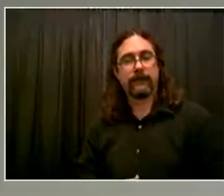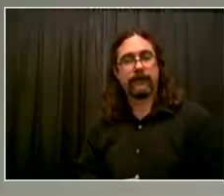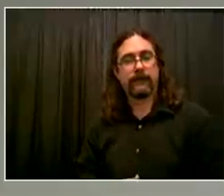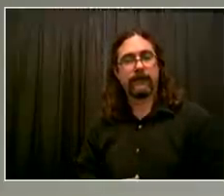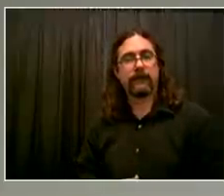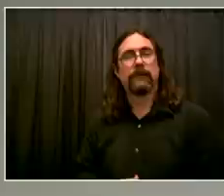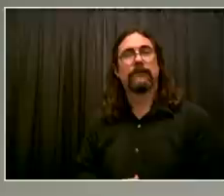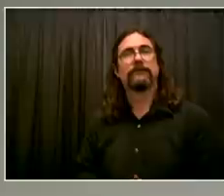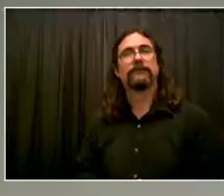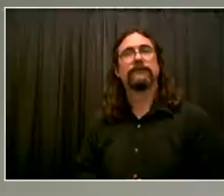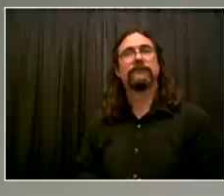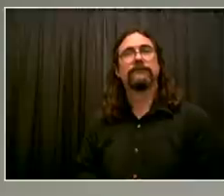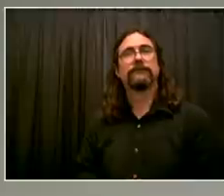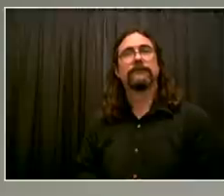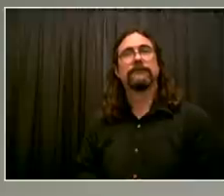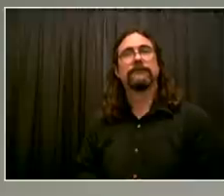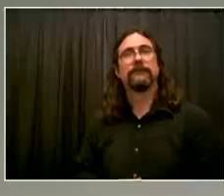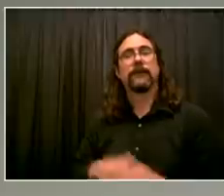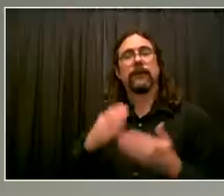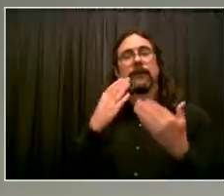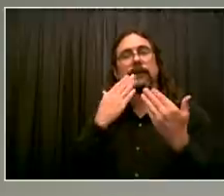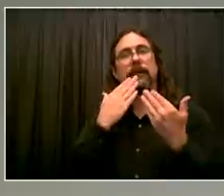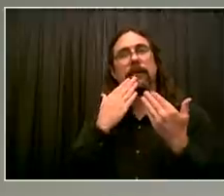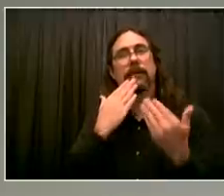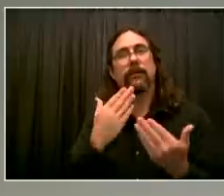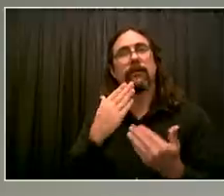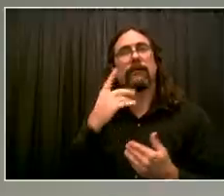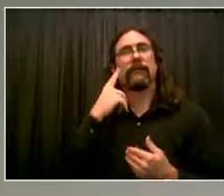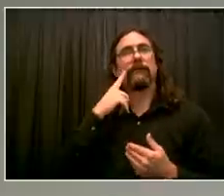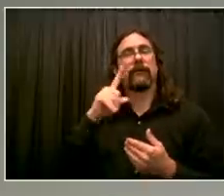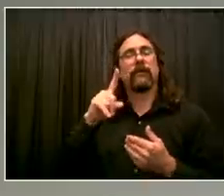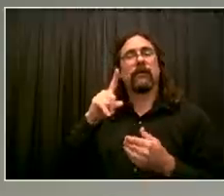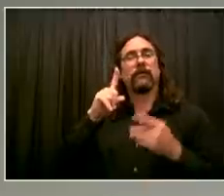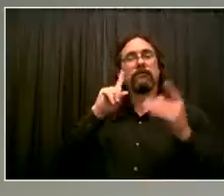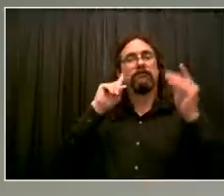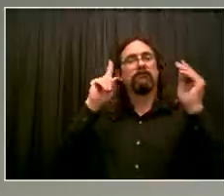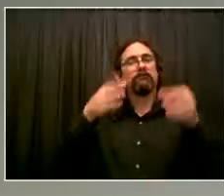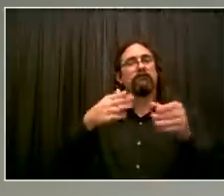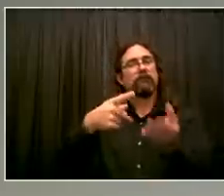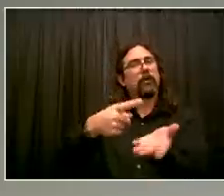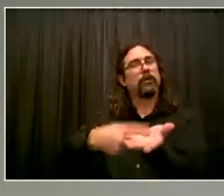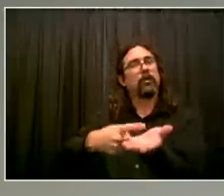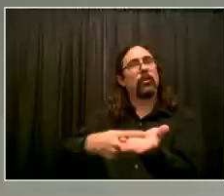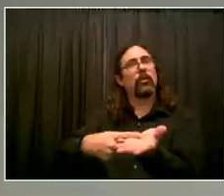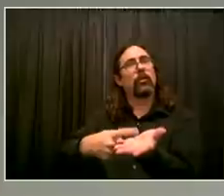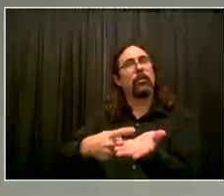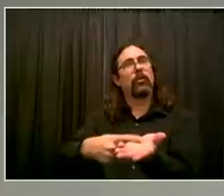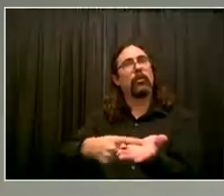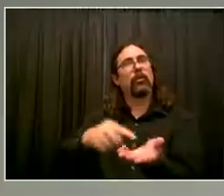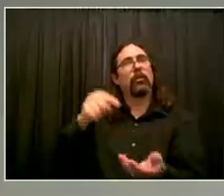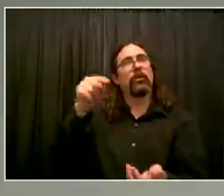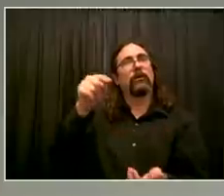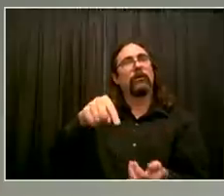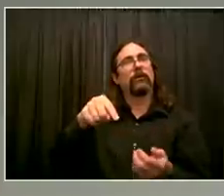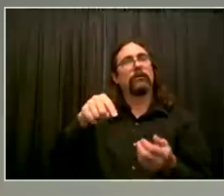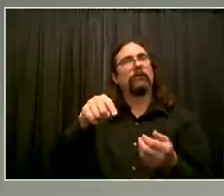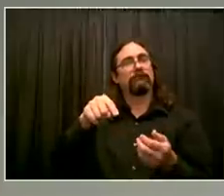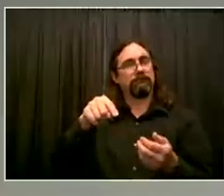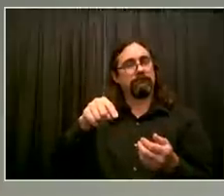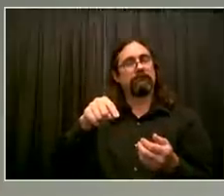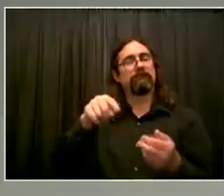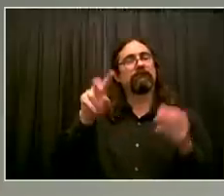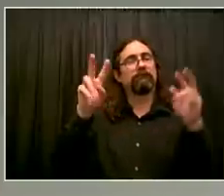while we're dealing with the issues of the pandemic. Our small homeowners have been suffering and